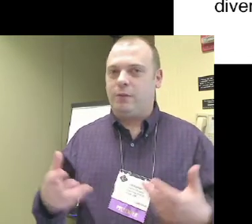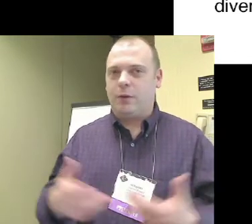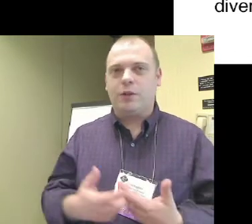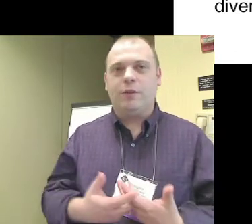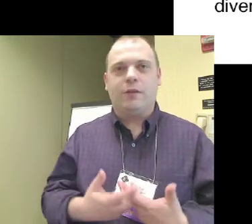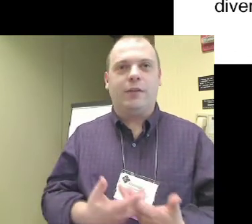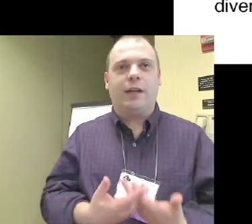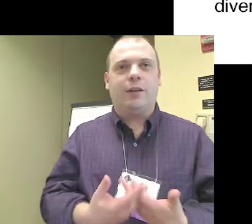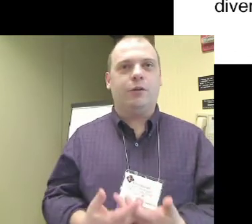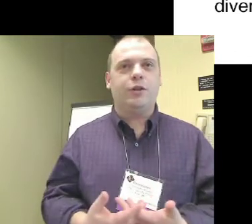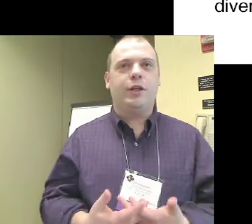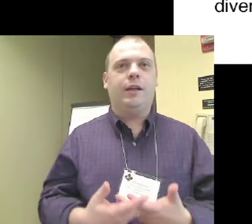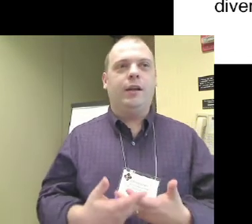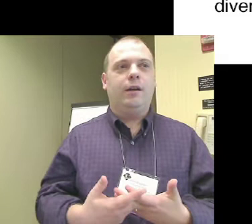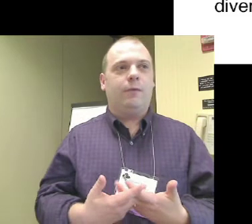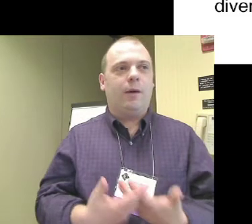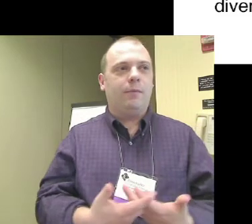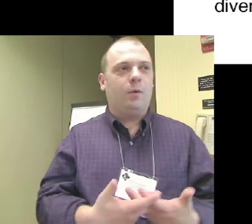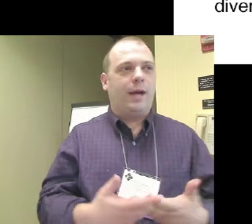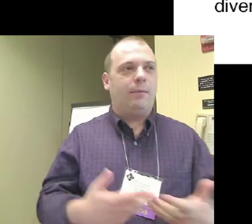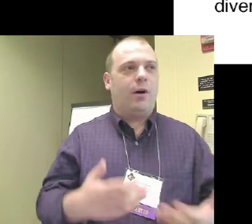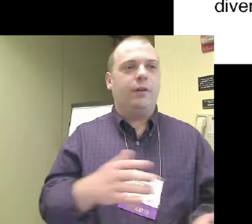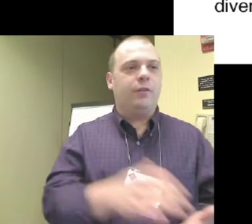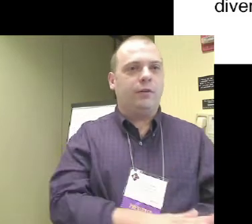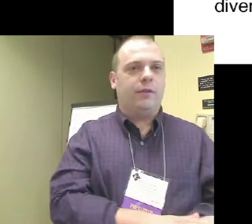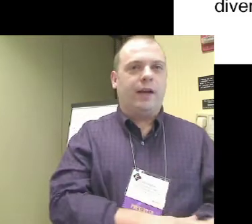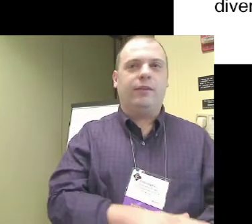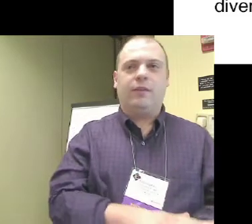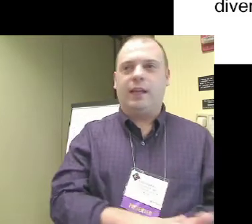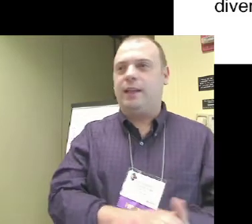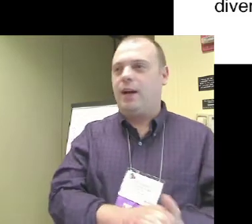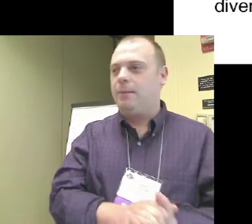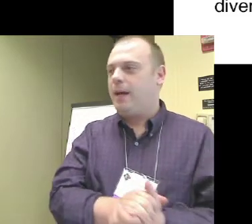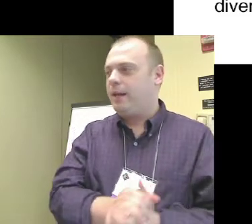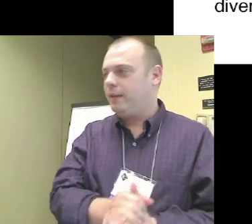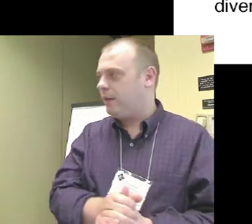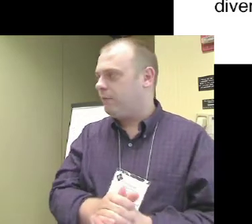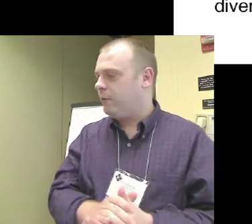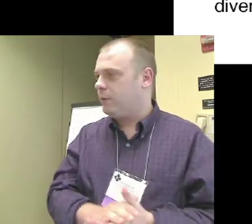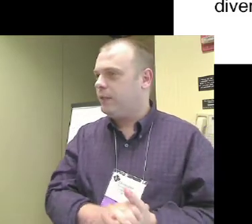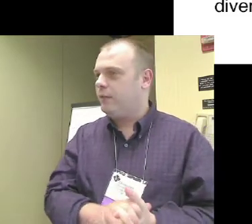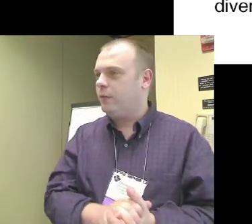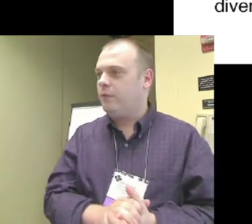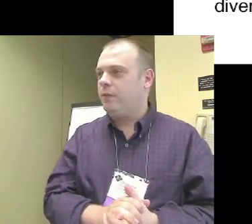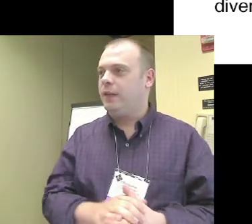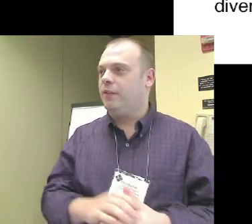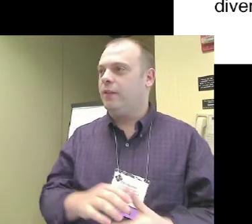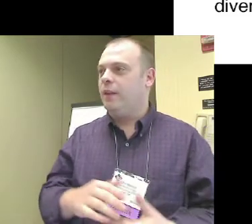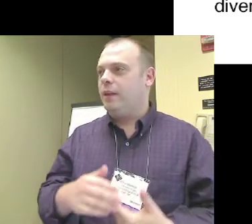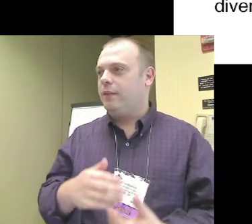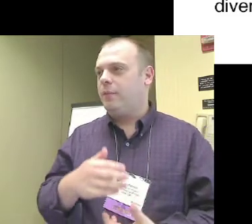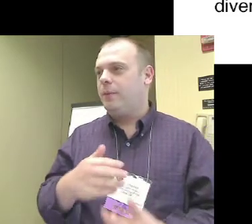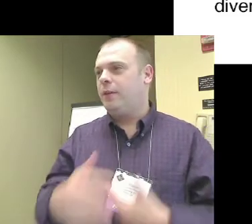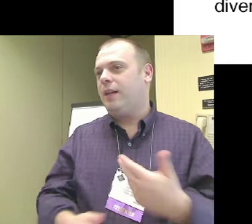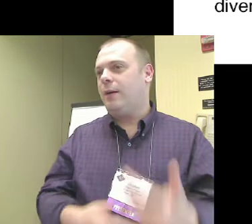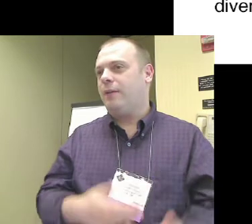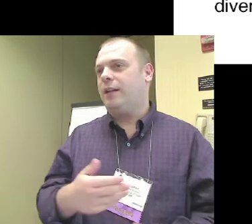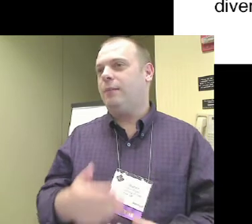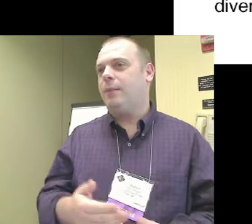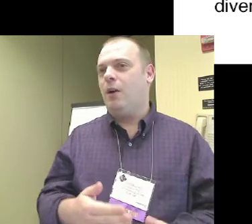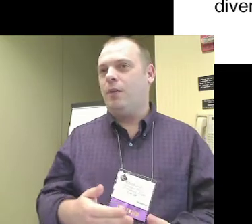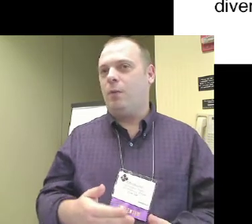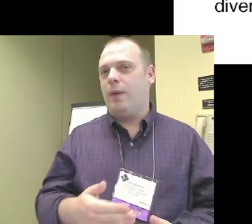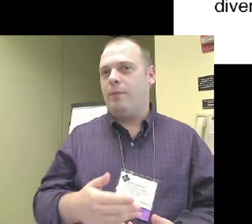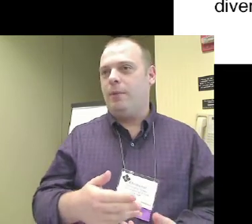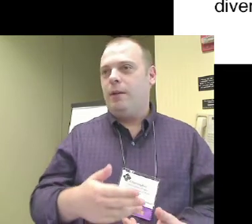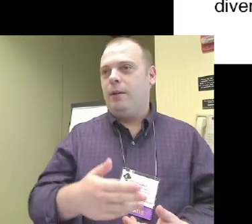the convergence of technology from the web onto devices like the iPad and the iPhone and these sorts of things. Accessibility is now